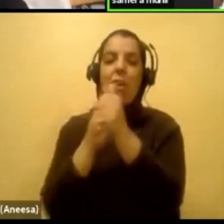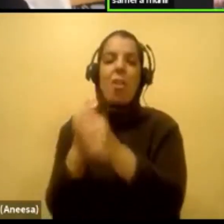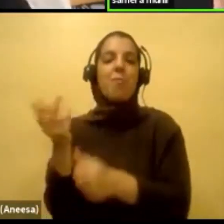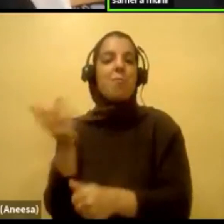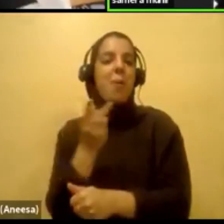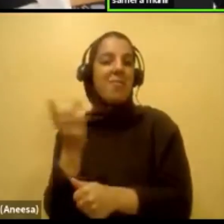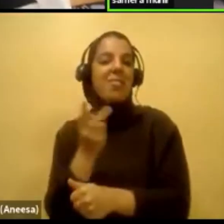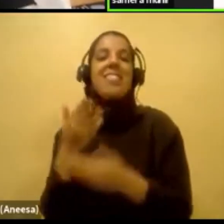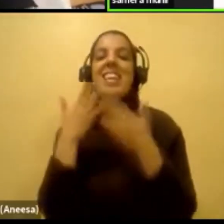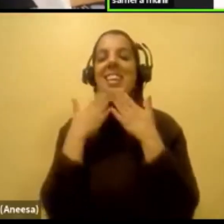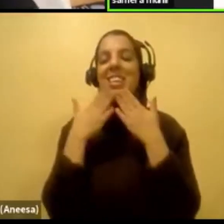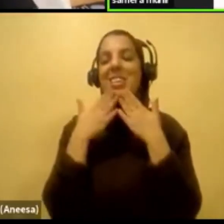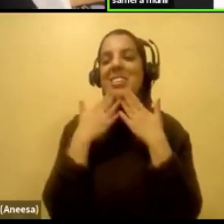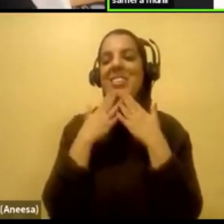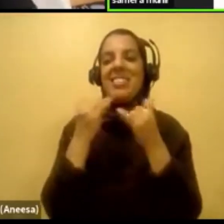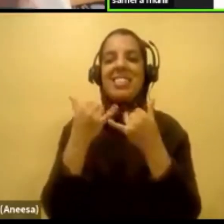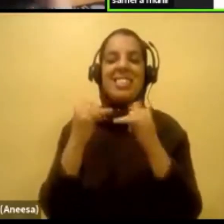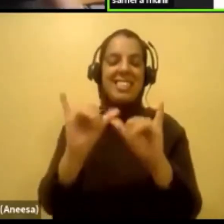Stay safe.